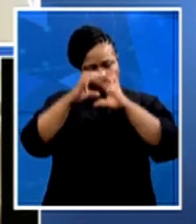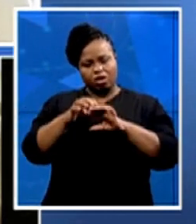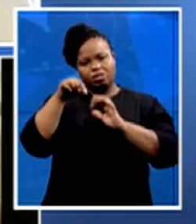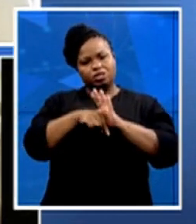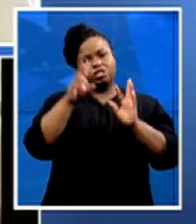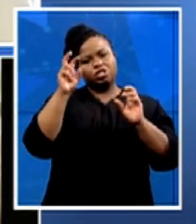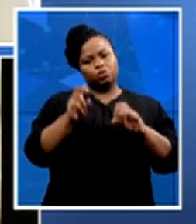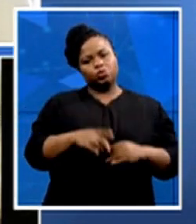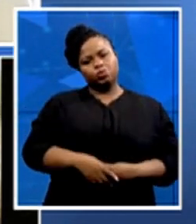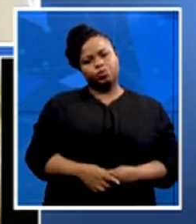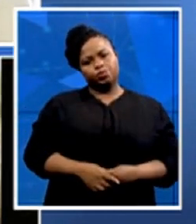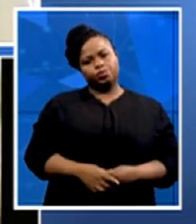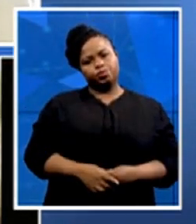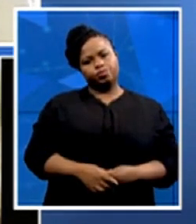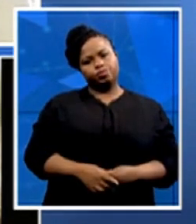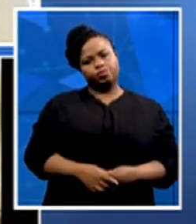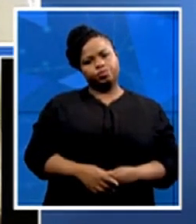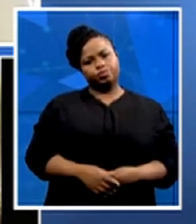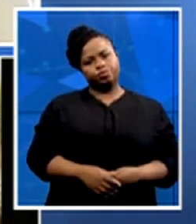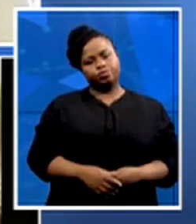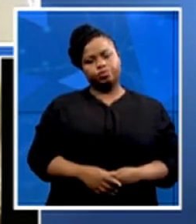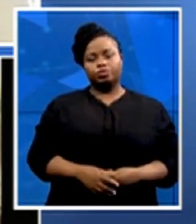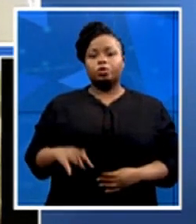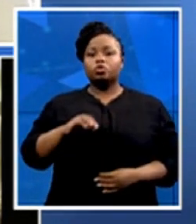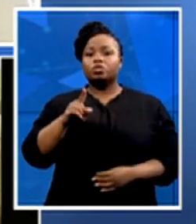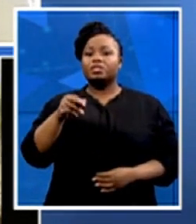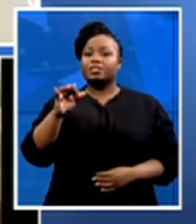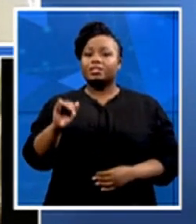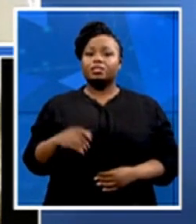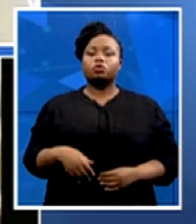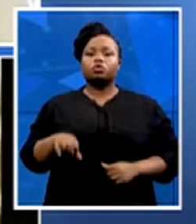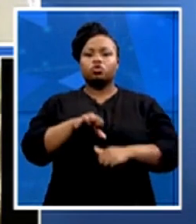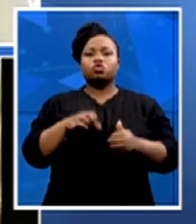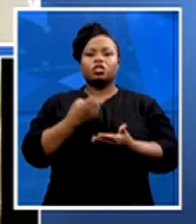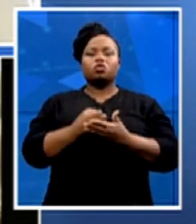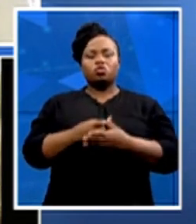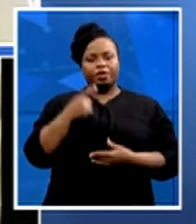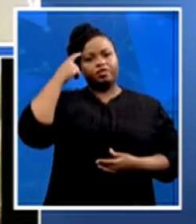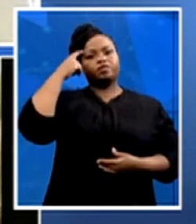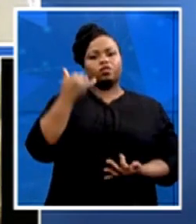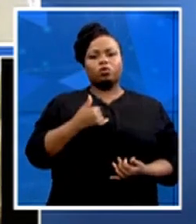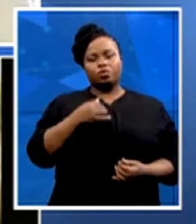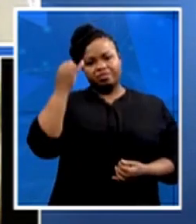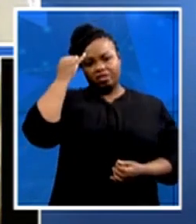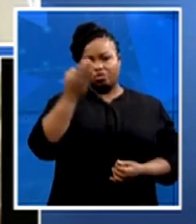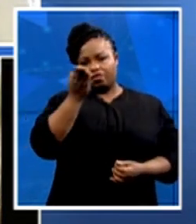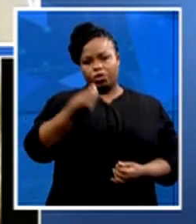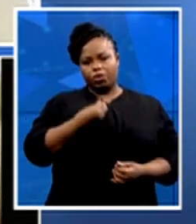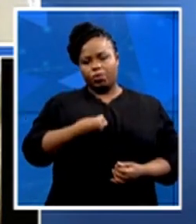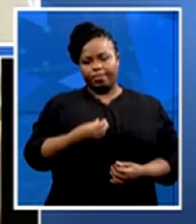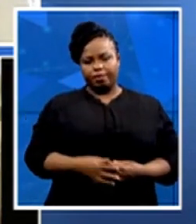are the social socioeconomic considerations or ideology that an IFP youth